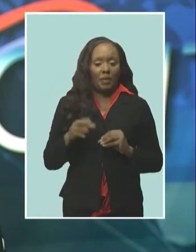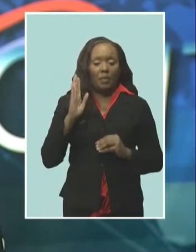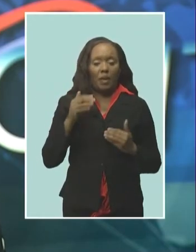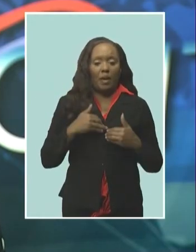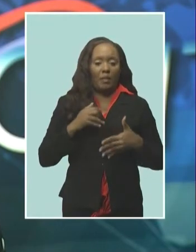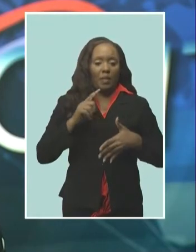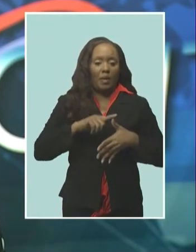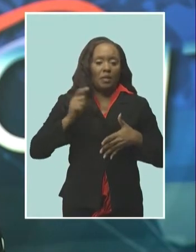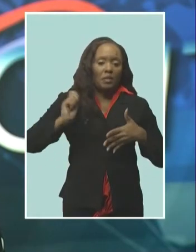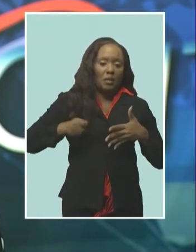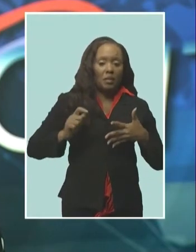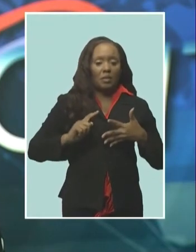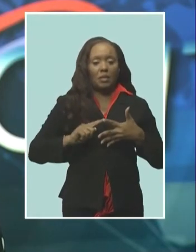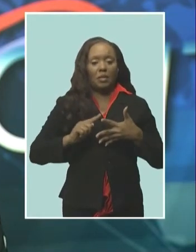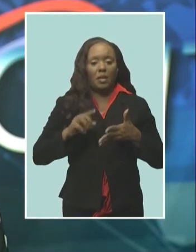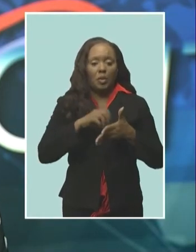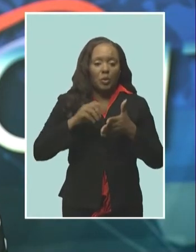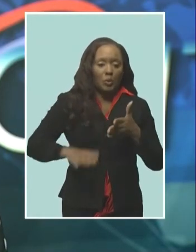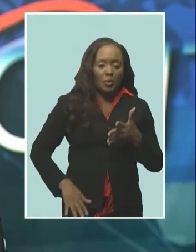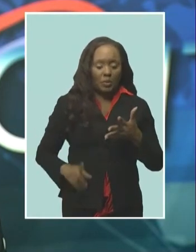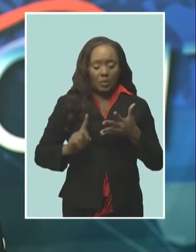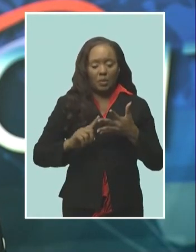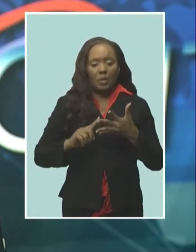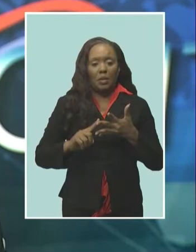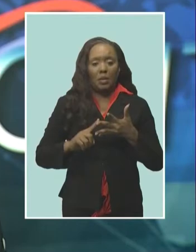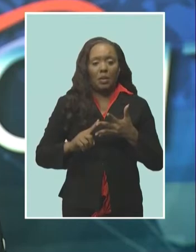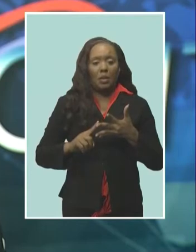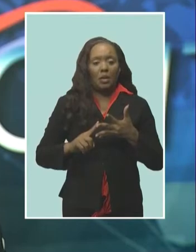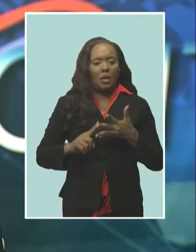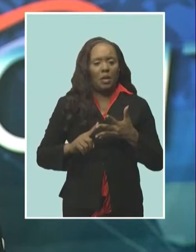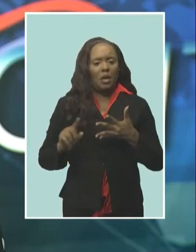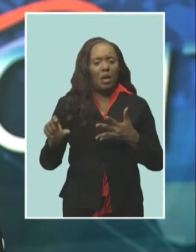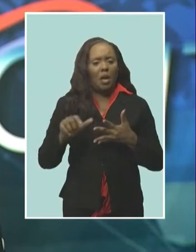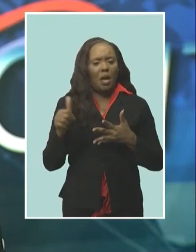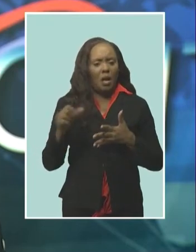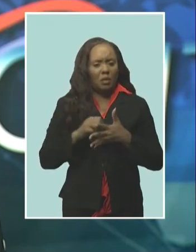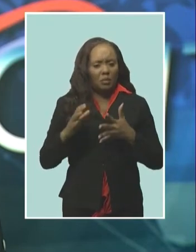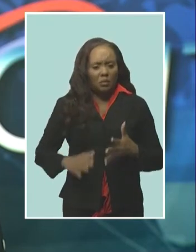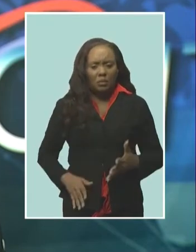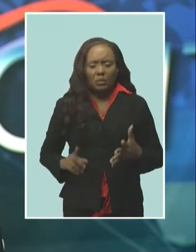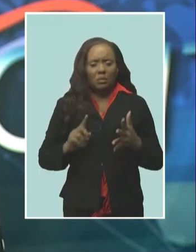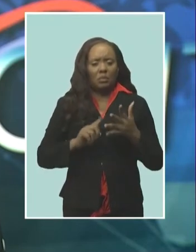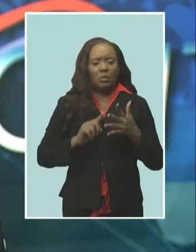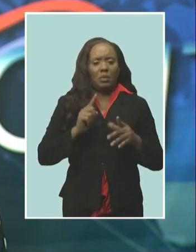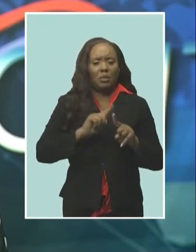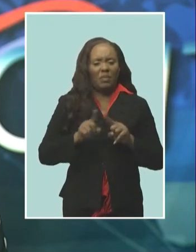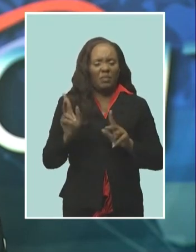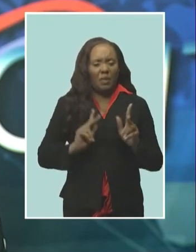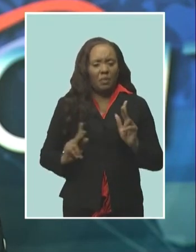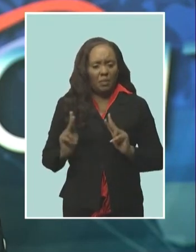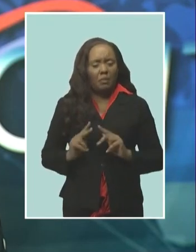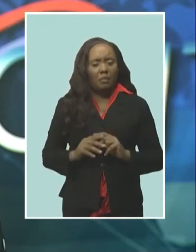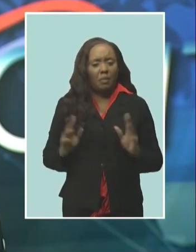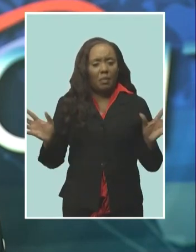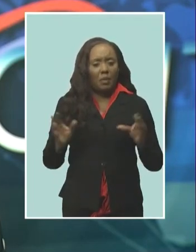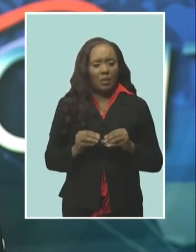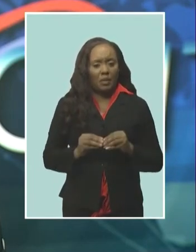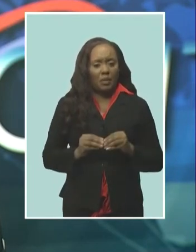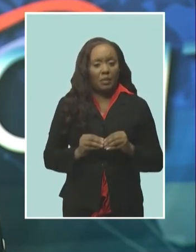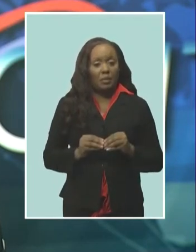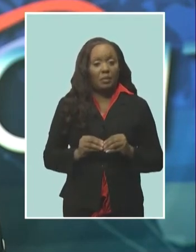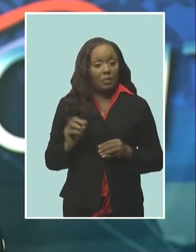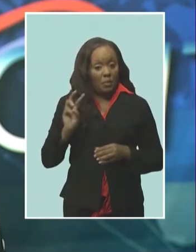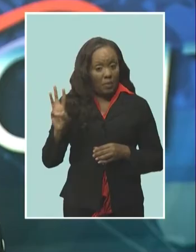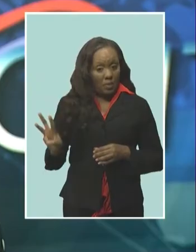makers judges law students attorneys at law and other key stakeholders starting on wednesday it's being held under the